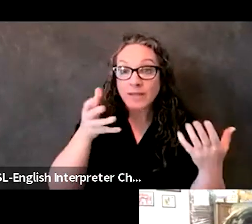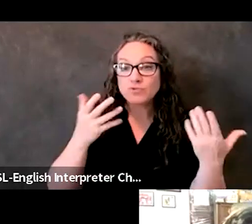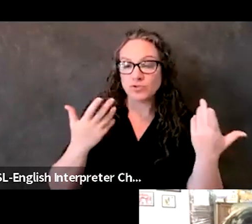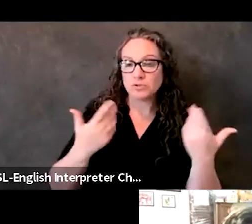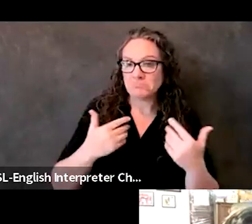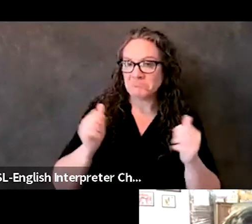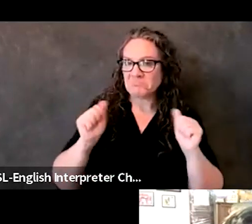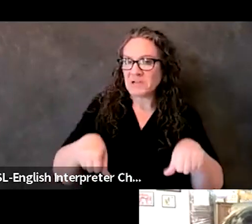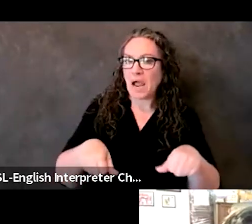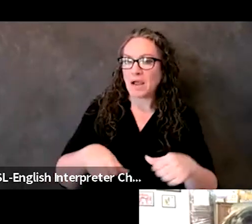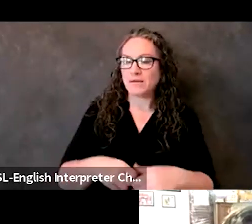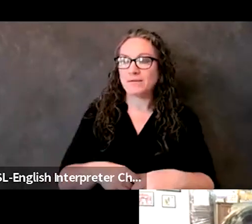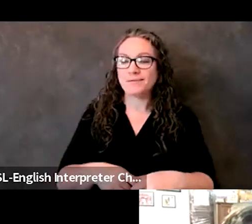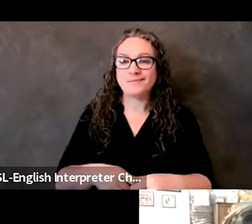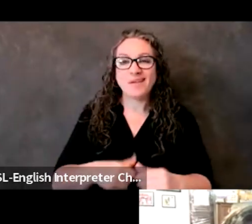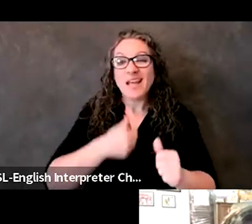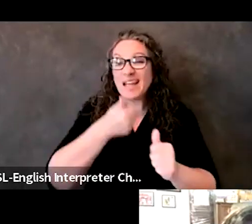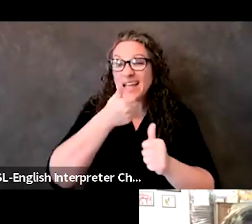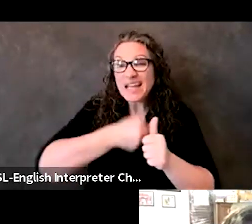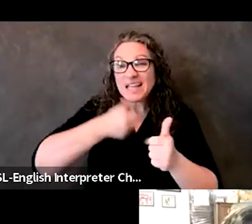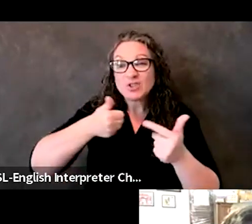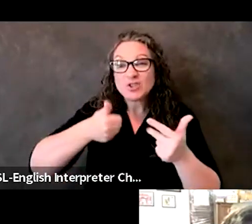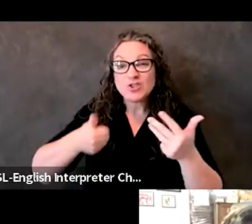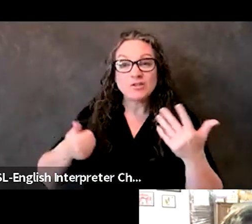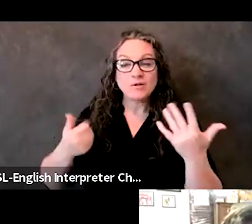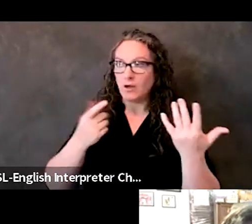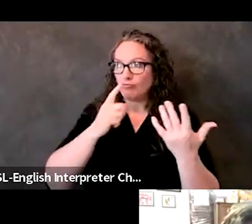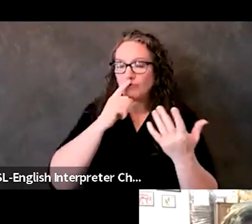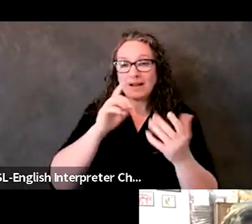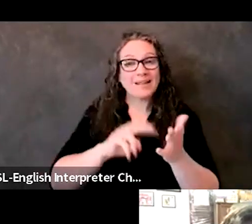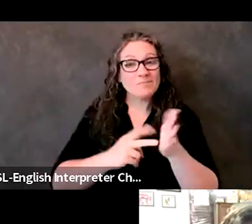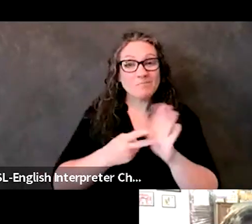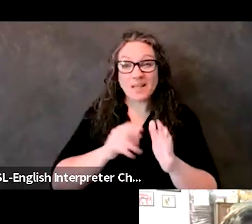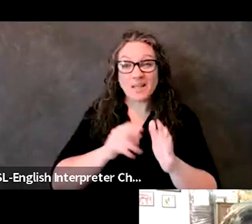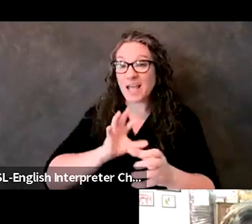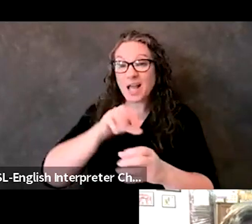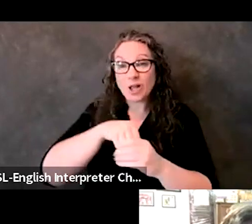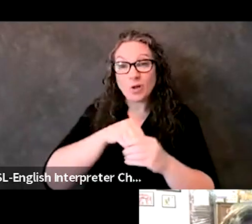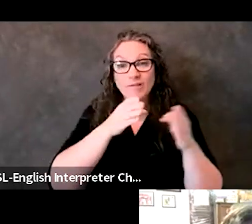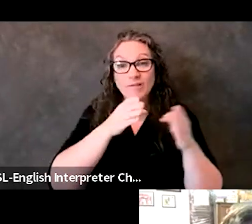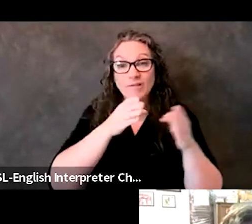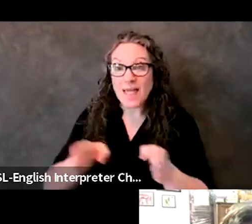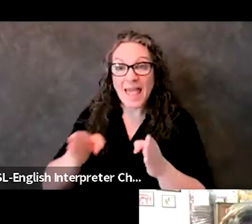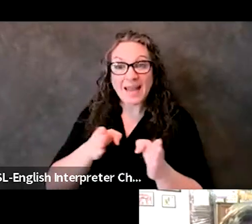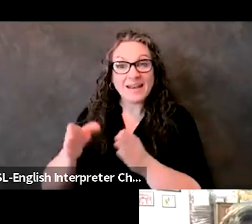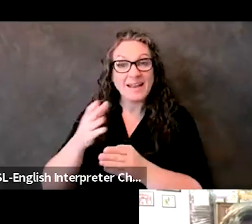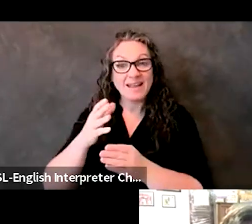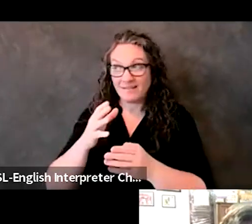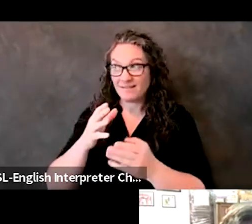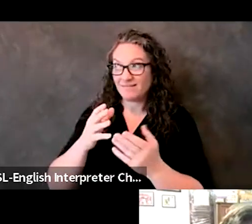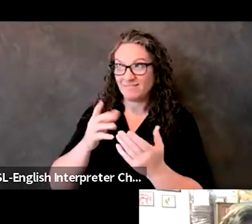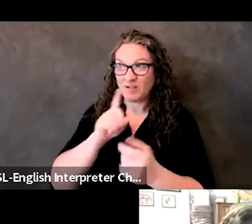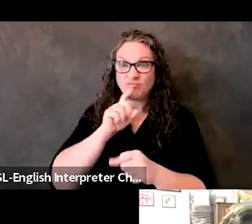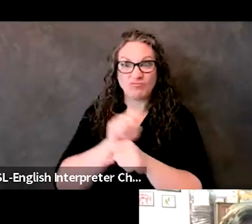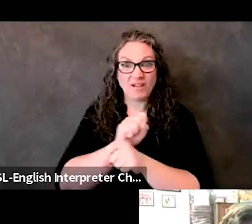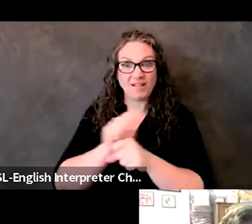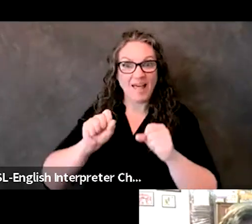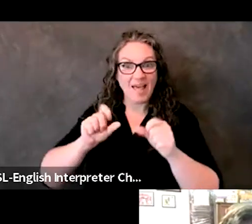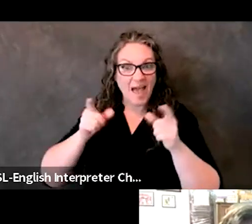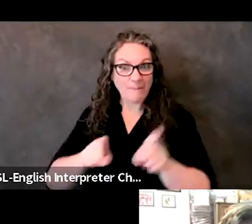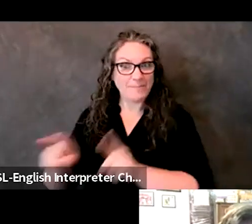were really just good inclusive planning and action. So I really want to encourage you not to hesitate